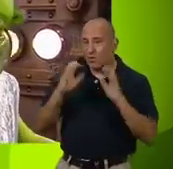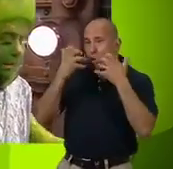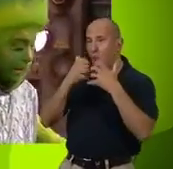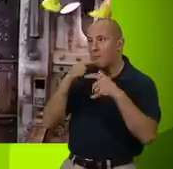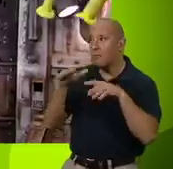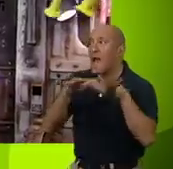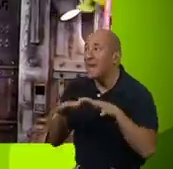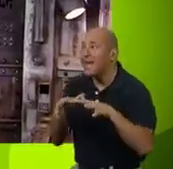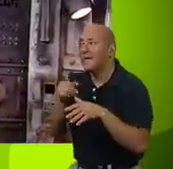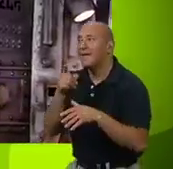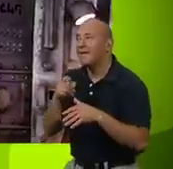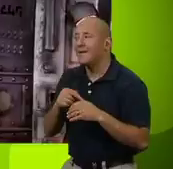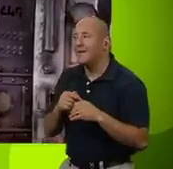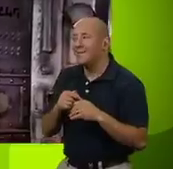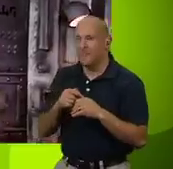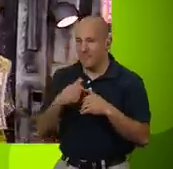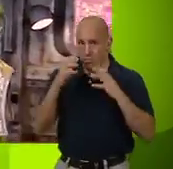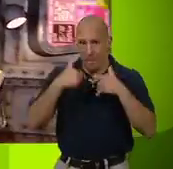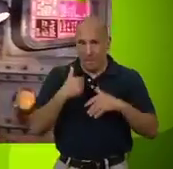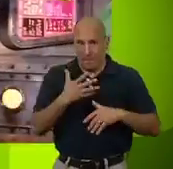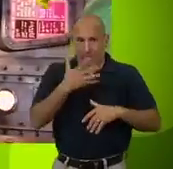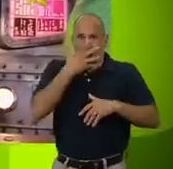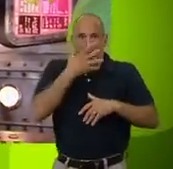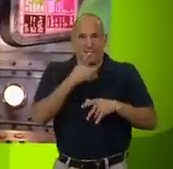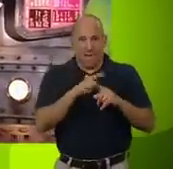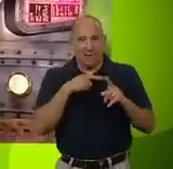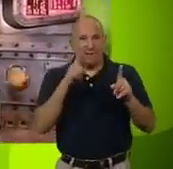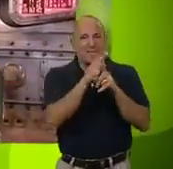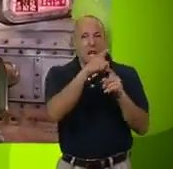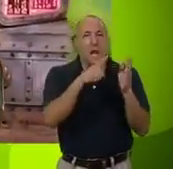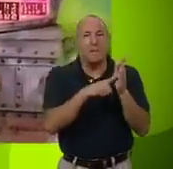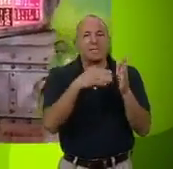Coordinated Zay? I'm worried I'd embarrass myself like that time I met...